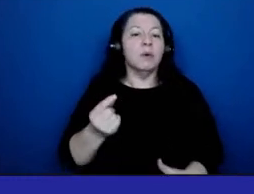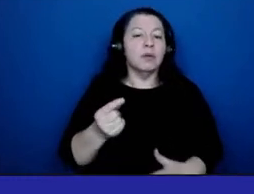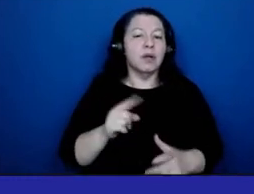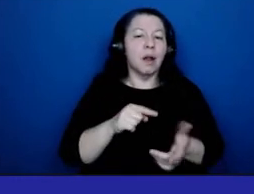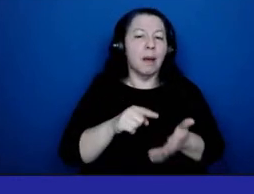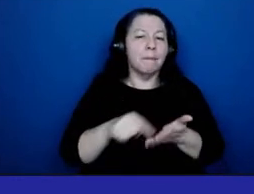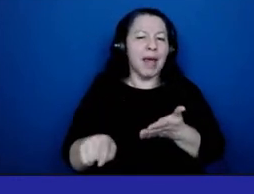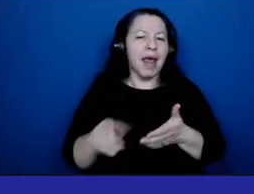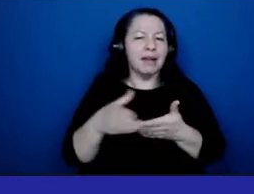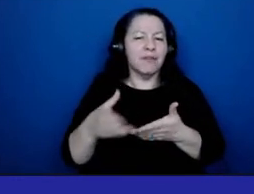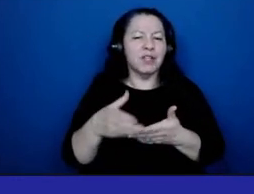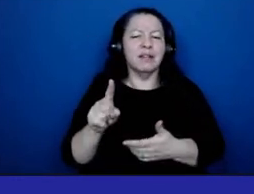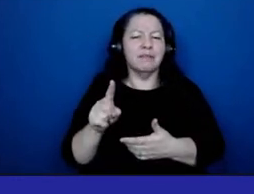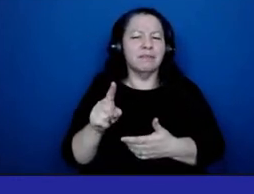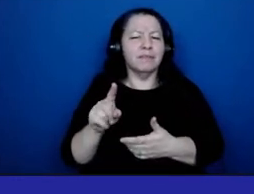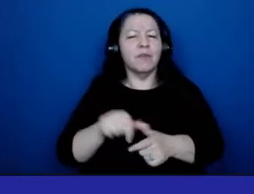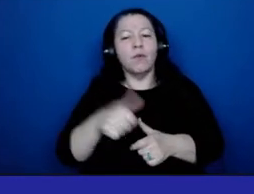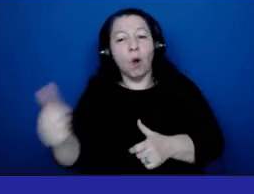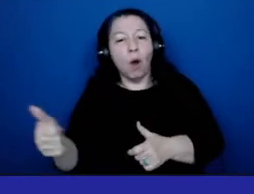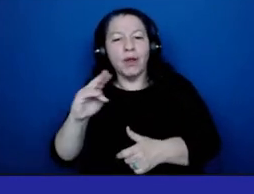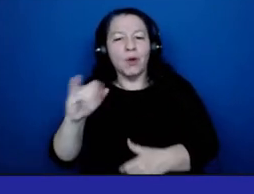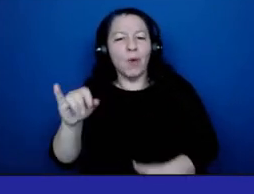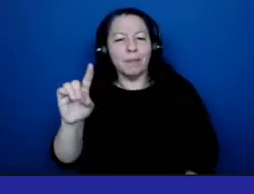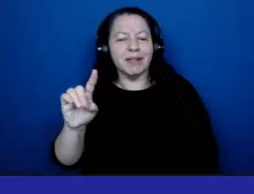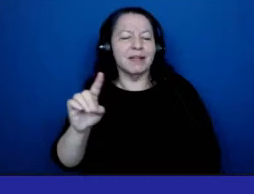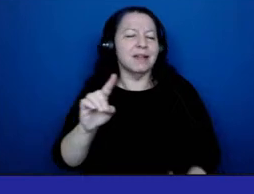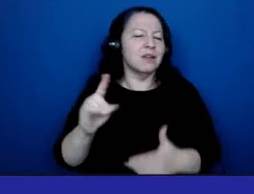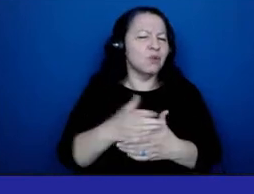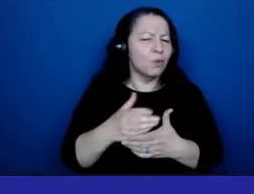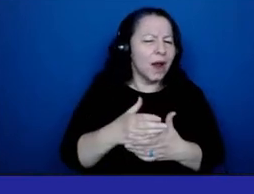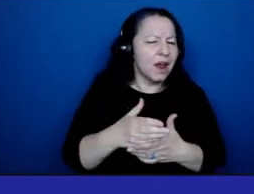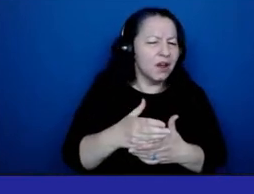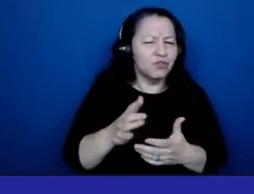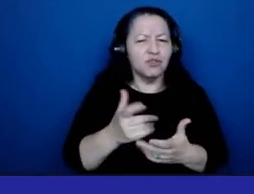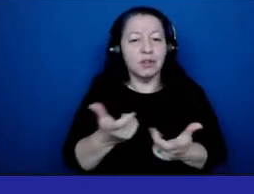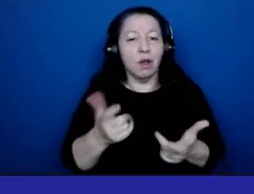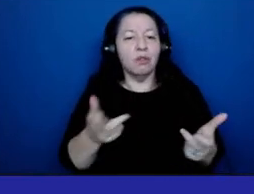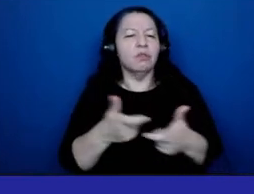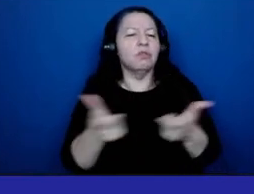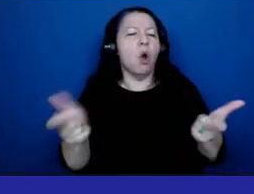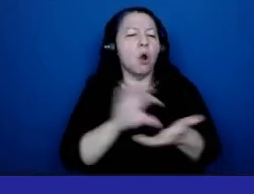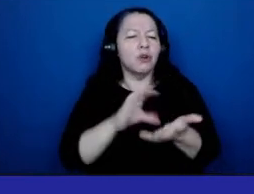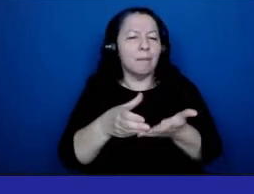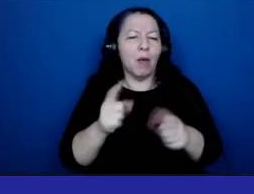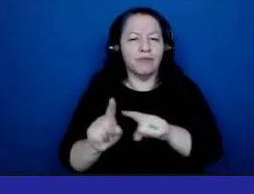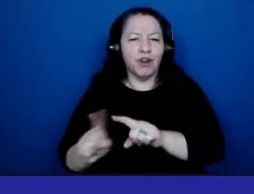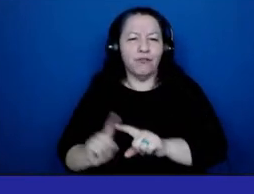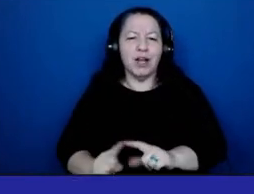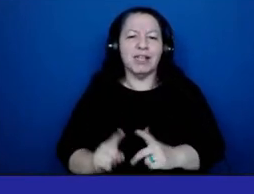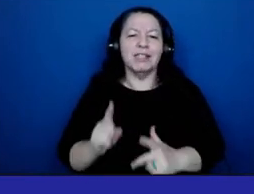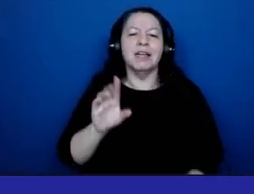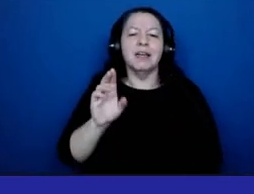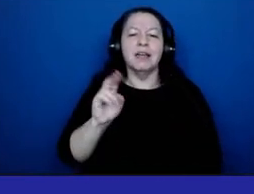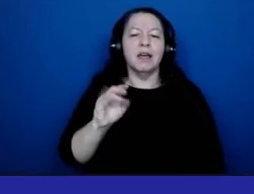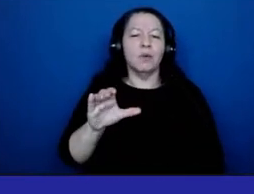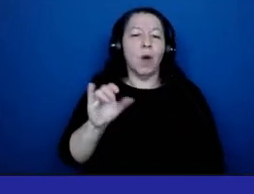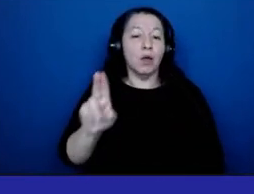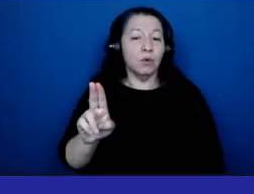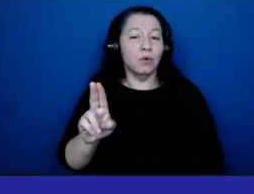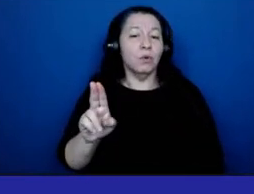the range is $85,000 to $116,000. Mount Sinai and NYU, up to $95,000. I checked the other day.